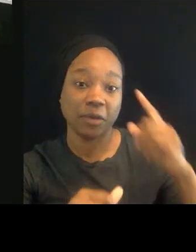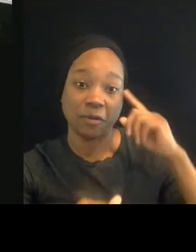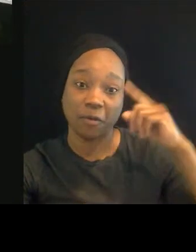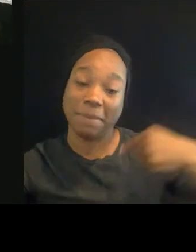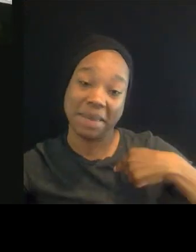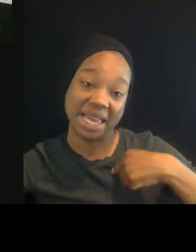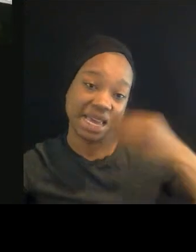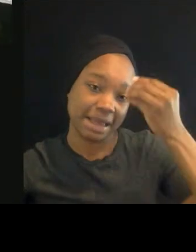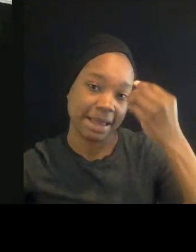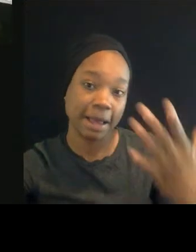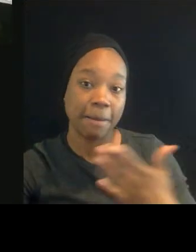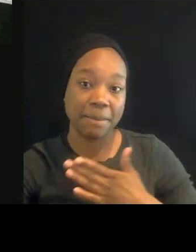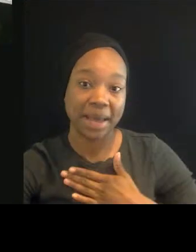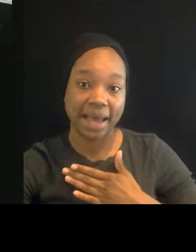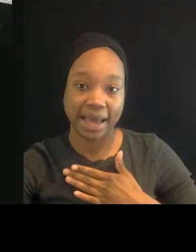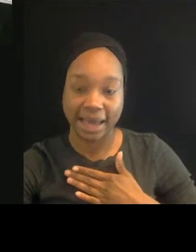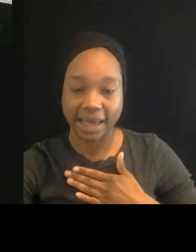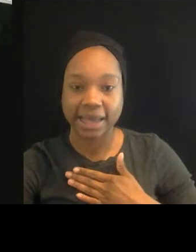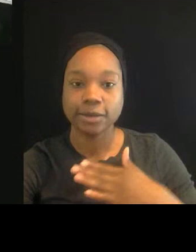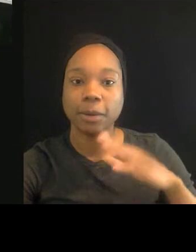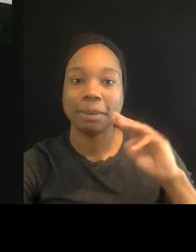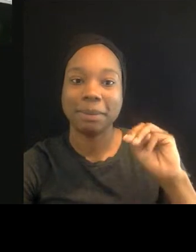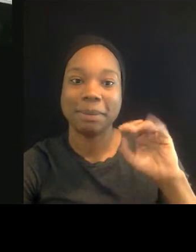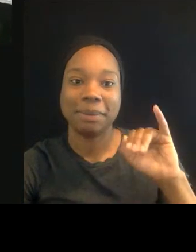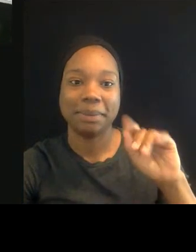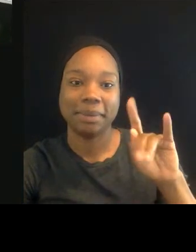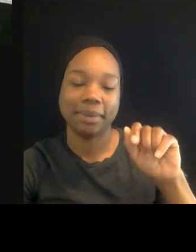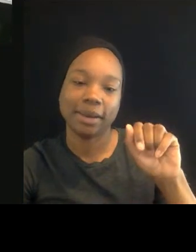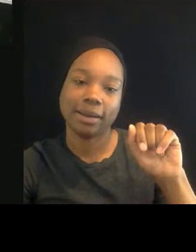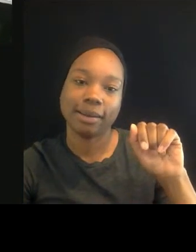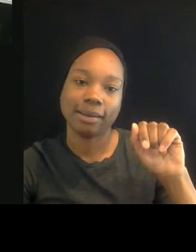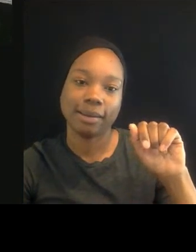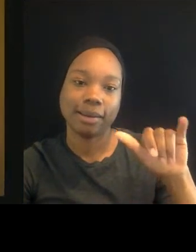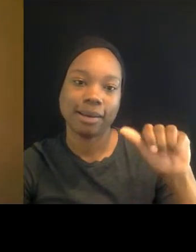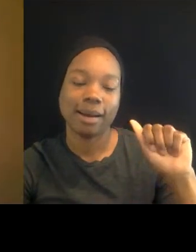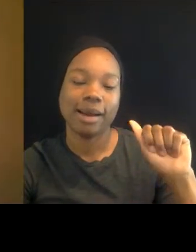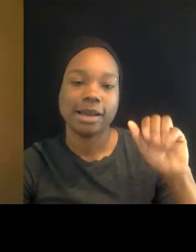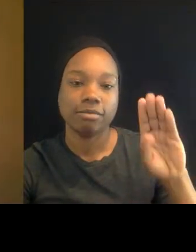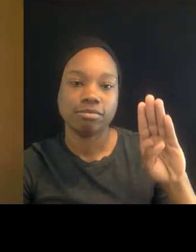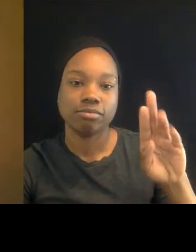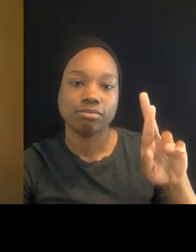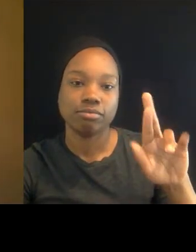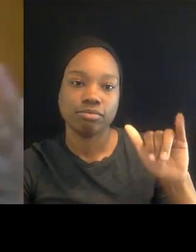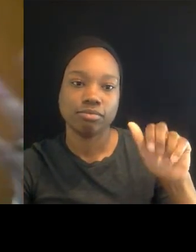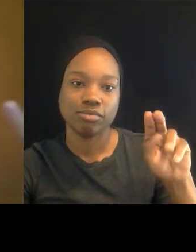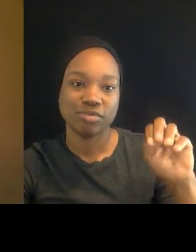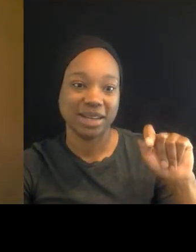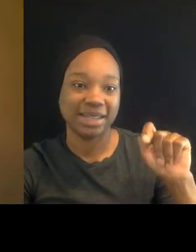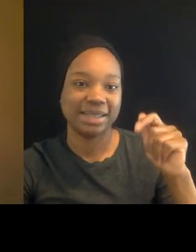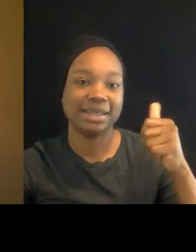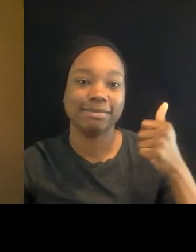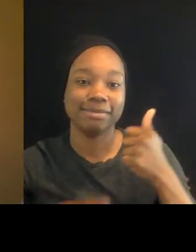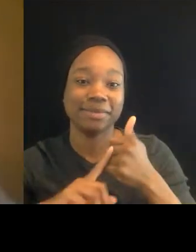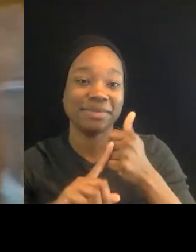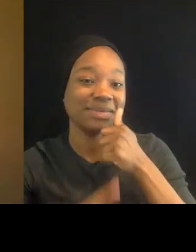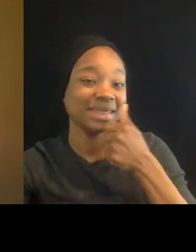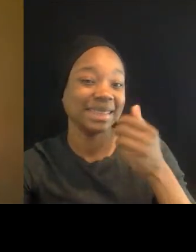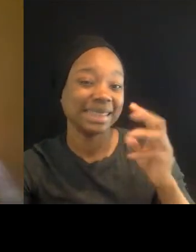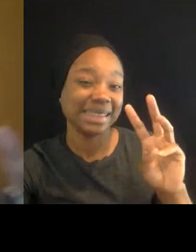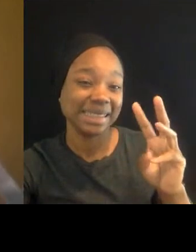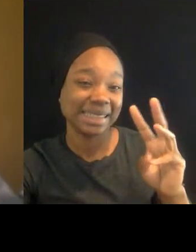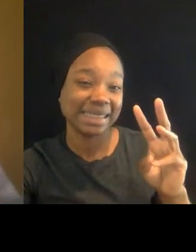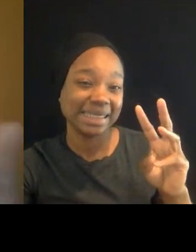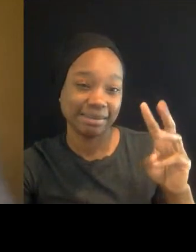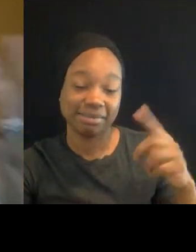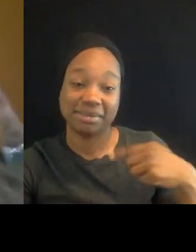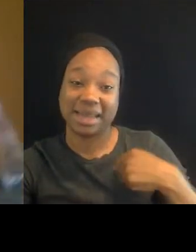Micaiah Bryant. I just couldn't, 16 years old. I have teenagers and obviously